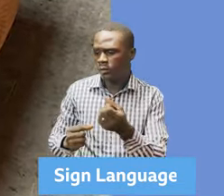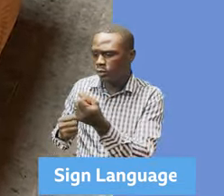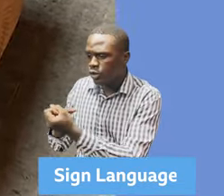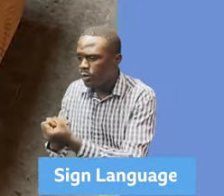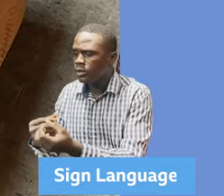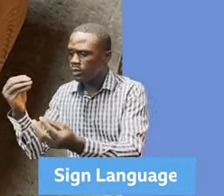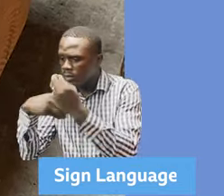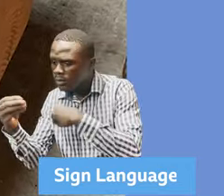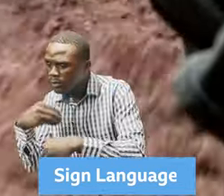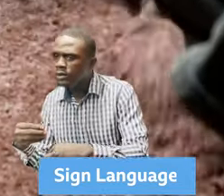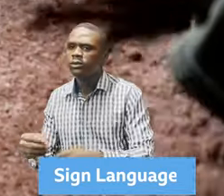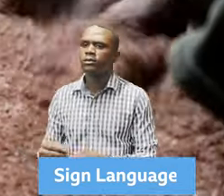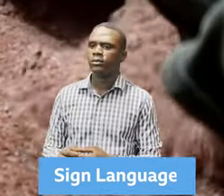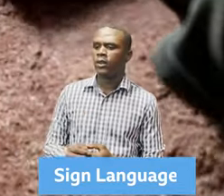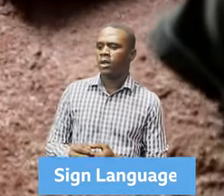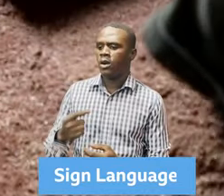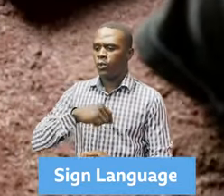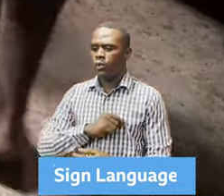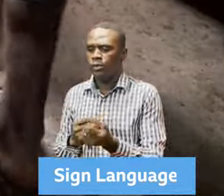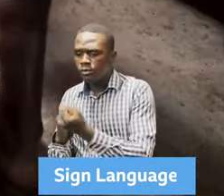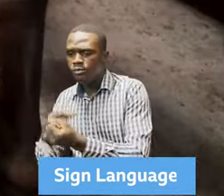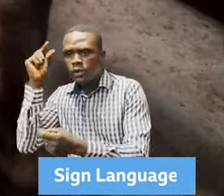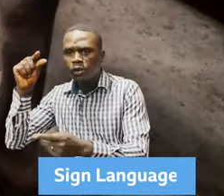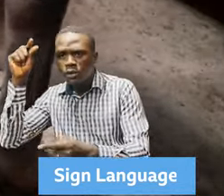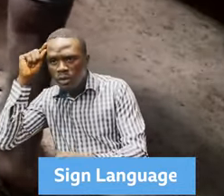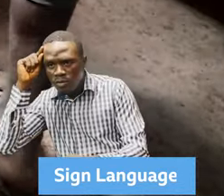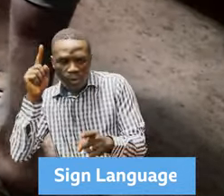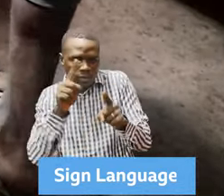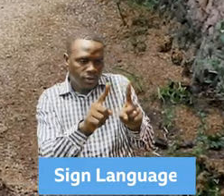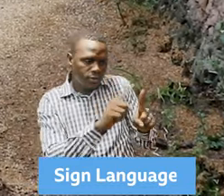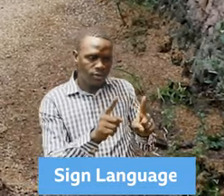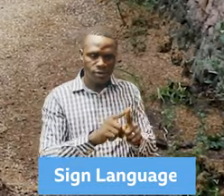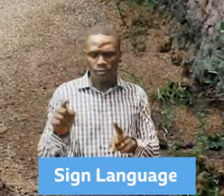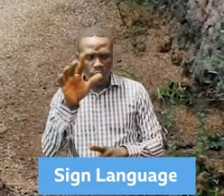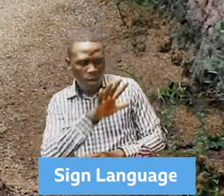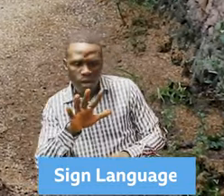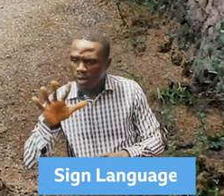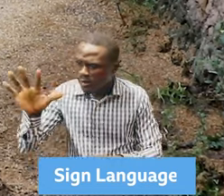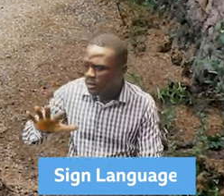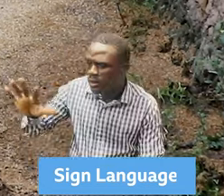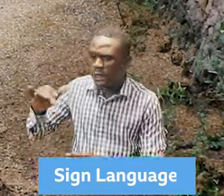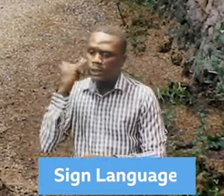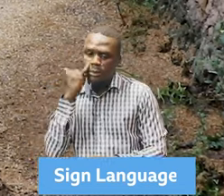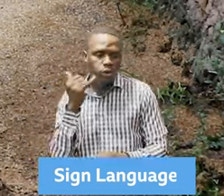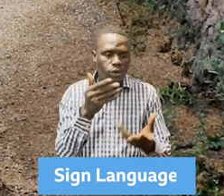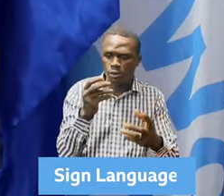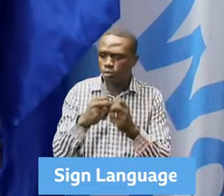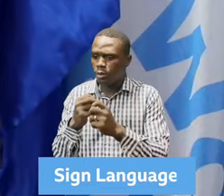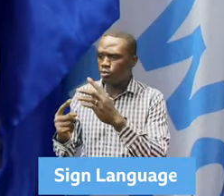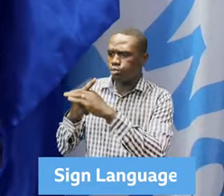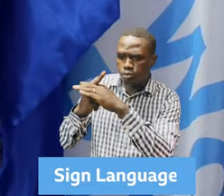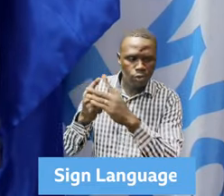We've also been supporting the government and various authorities national and local whenever there are emergencies here.